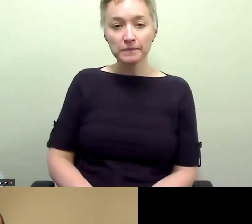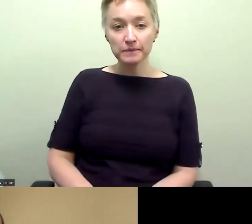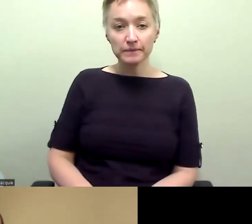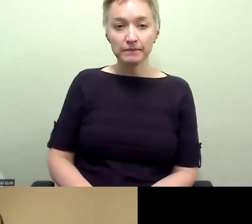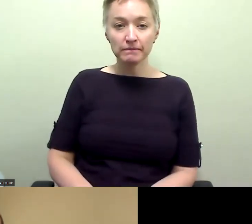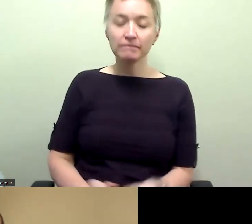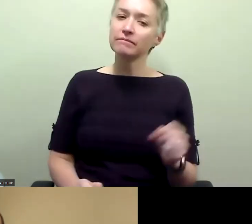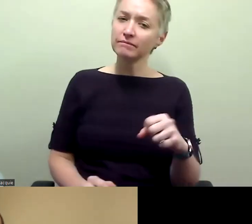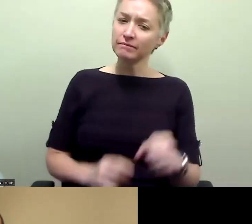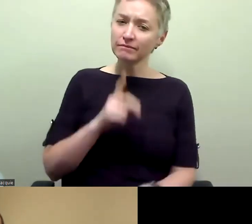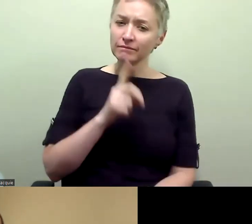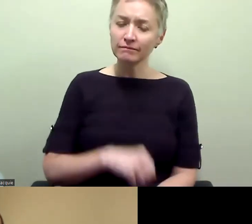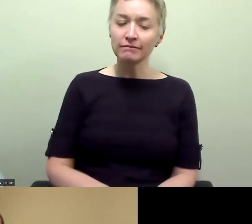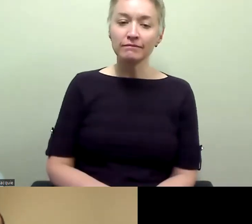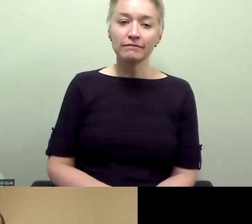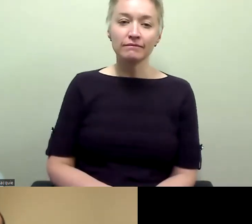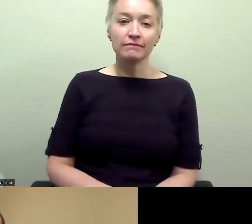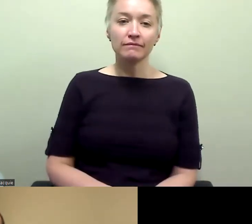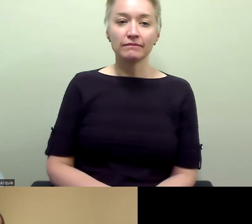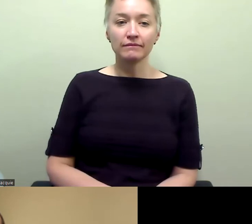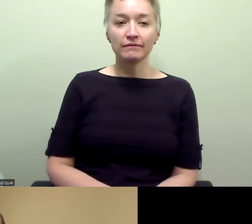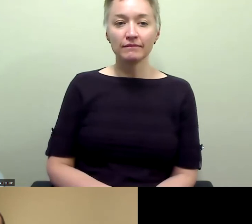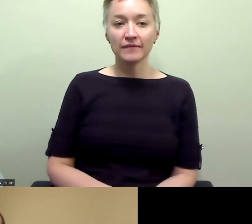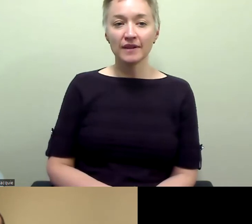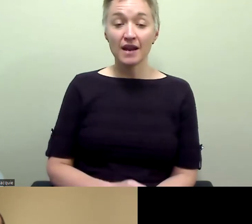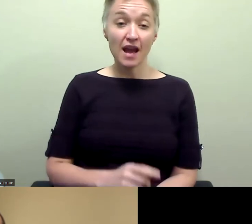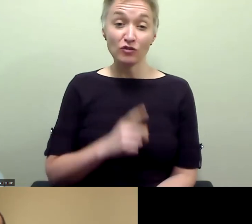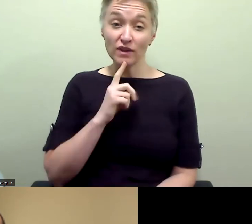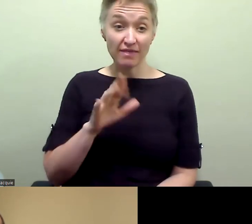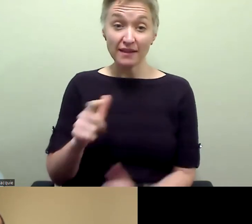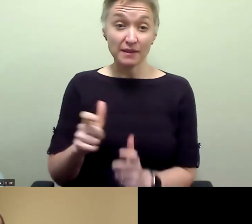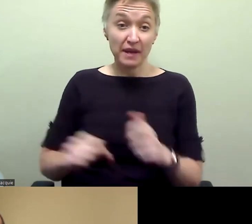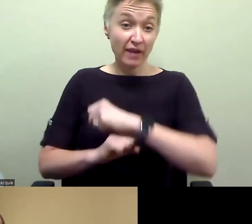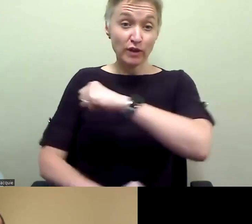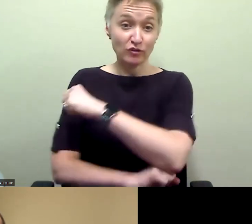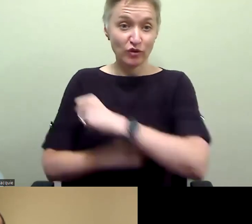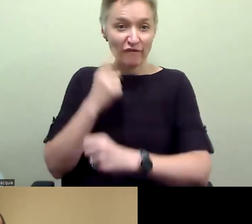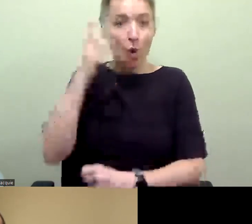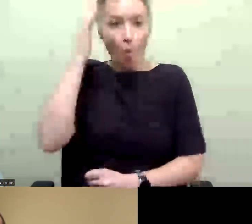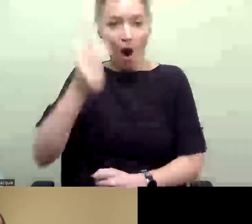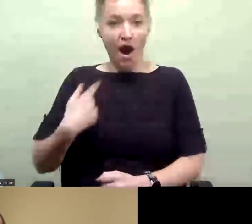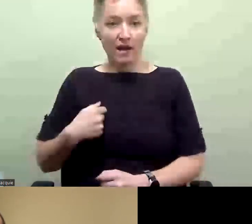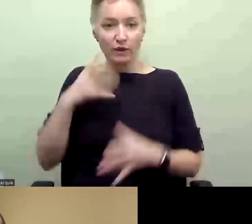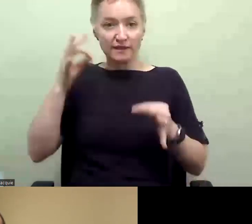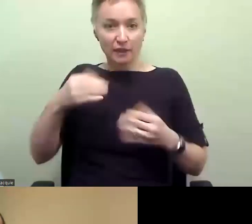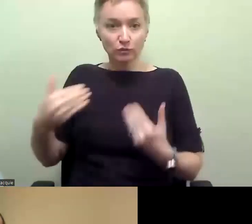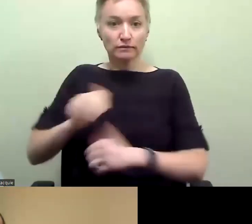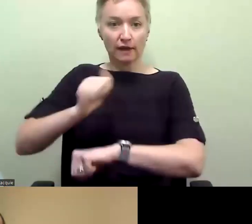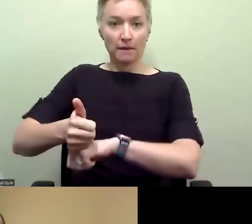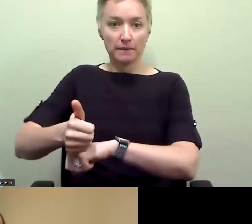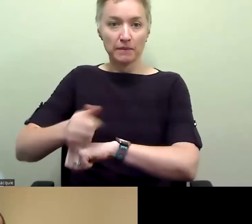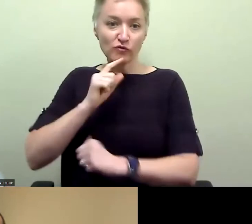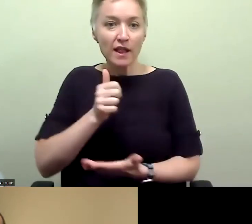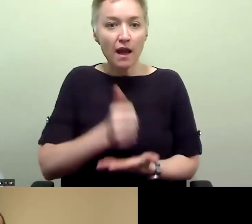absolutely. And I think that foundationally is one of the reasons we felt that we needed to do this so that our, our learners could really better